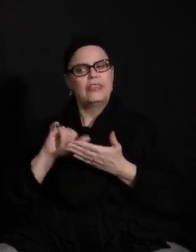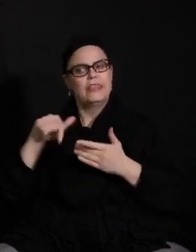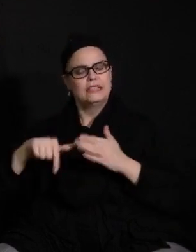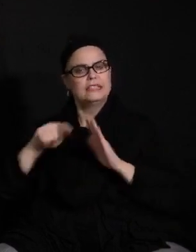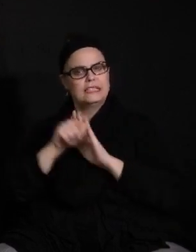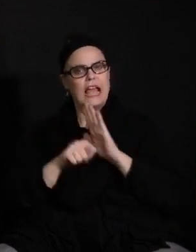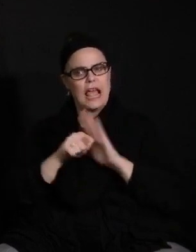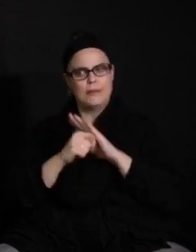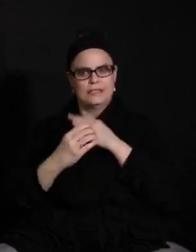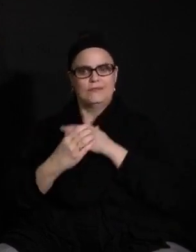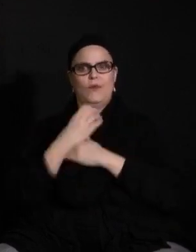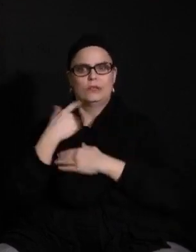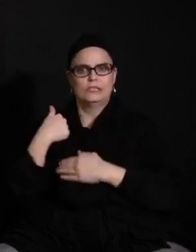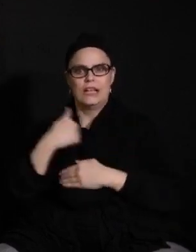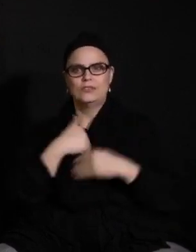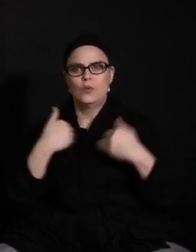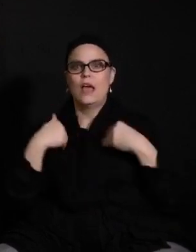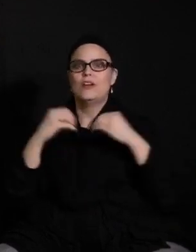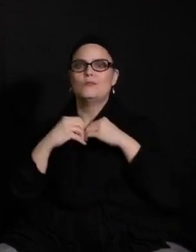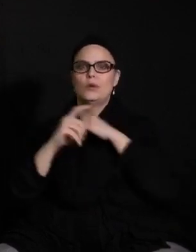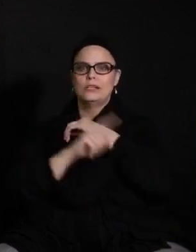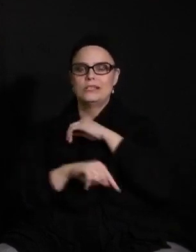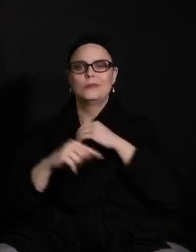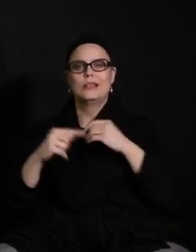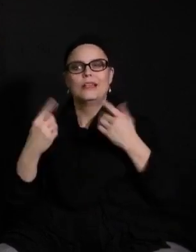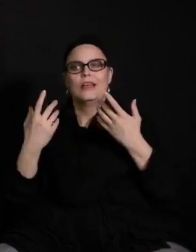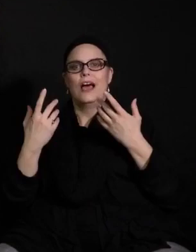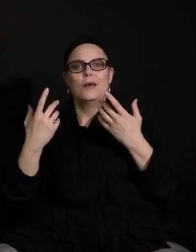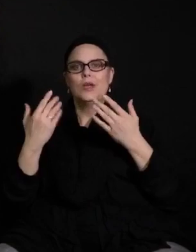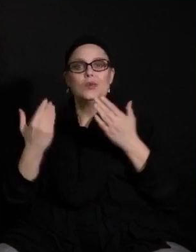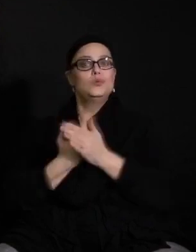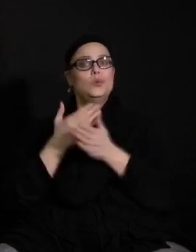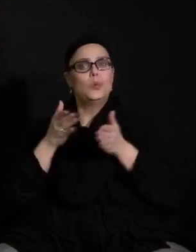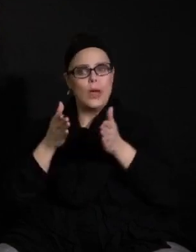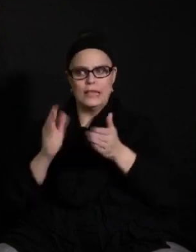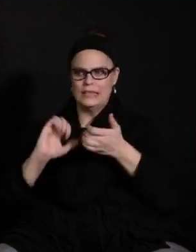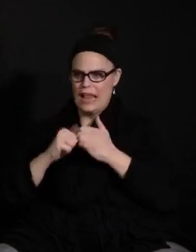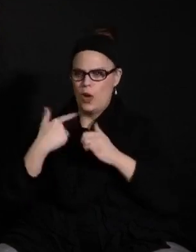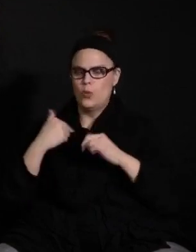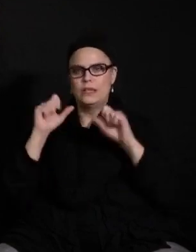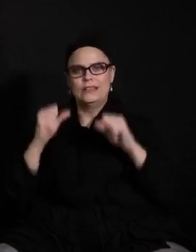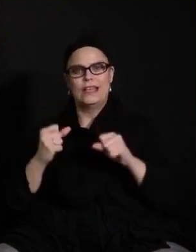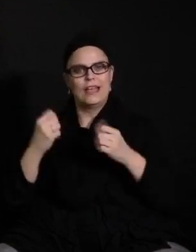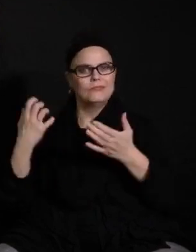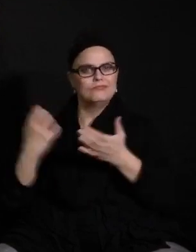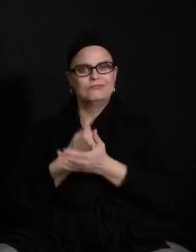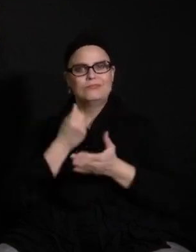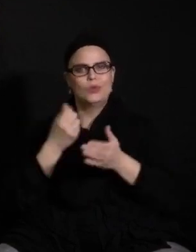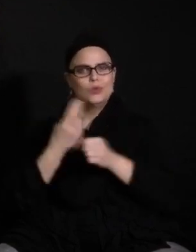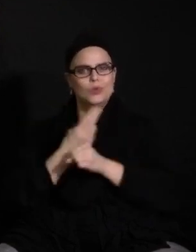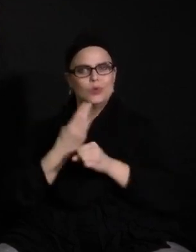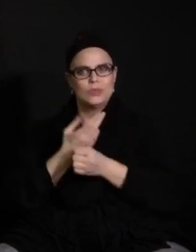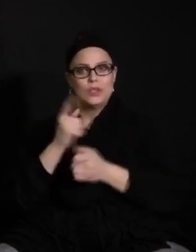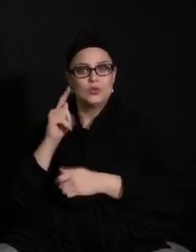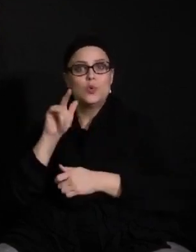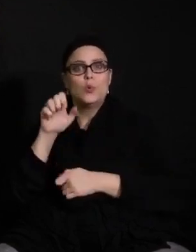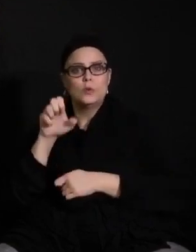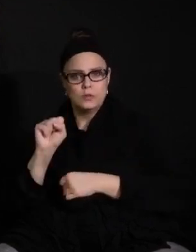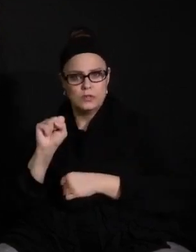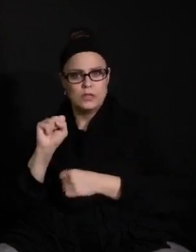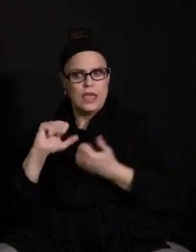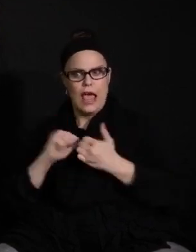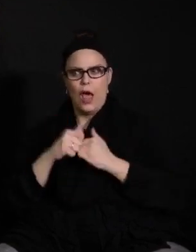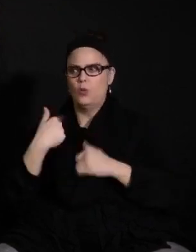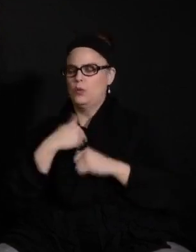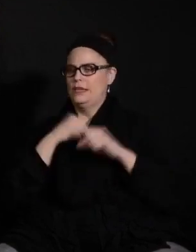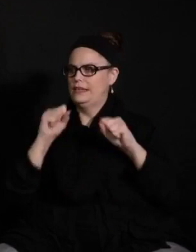to discipline ourselves in new ways and think about how we might use that. Not as a tool that we have to go on to do things, but a tool where we can